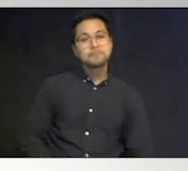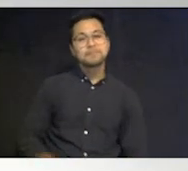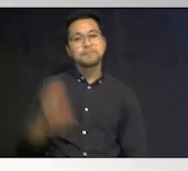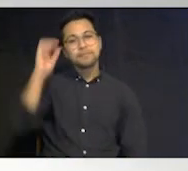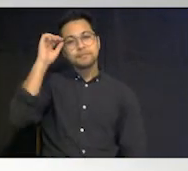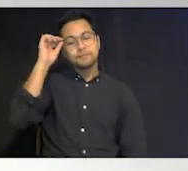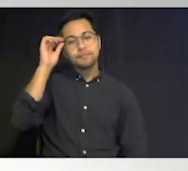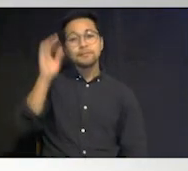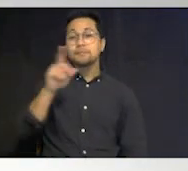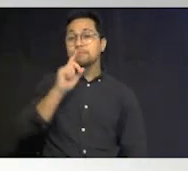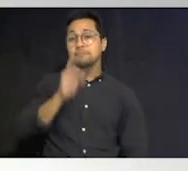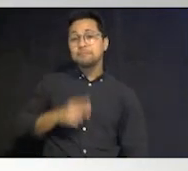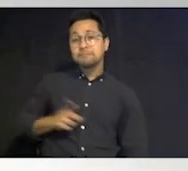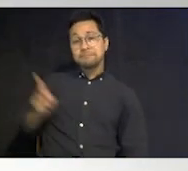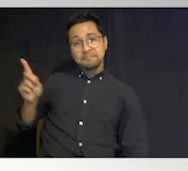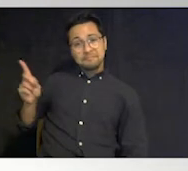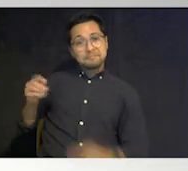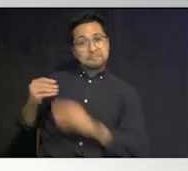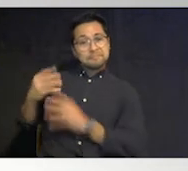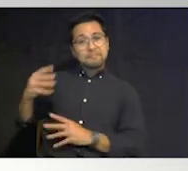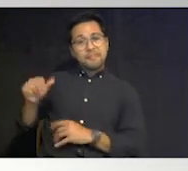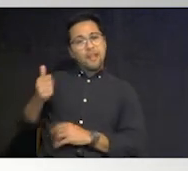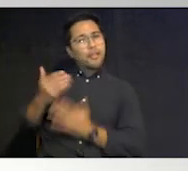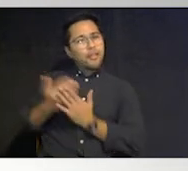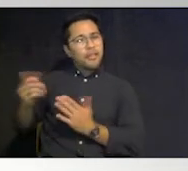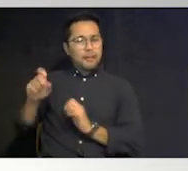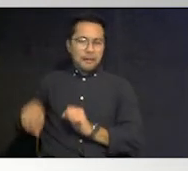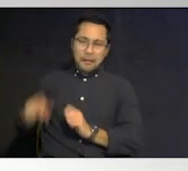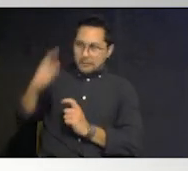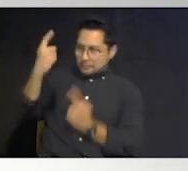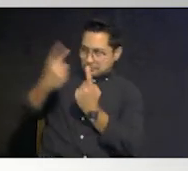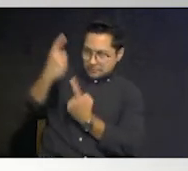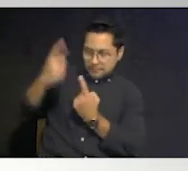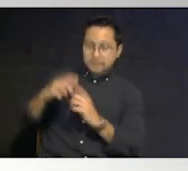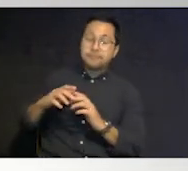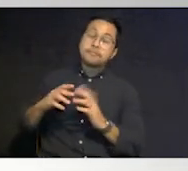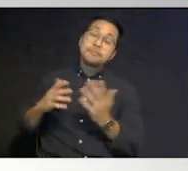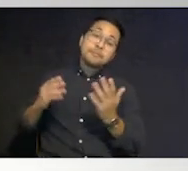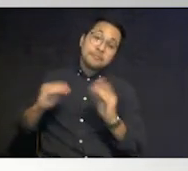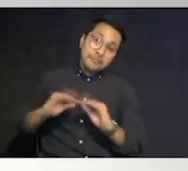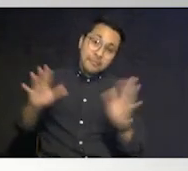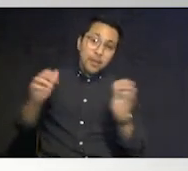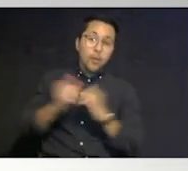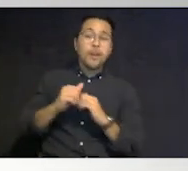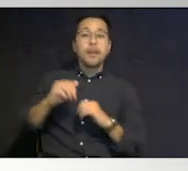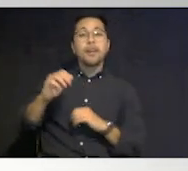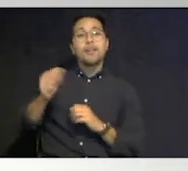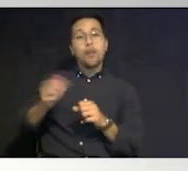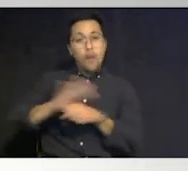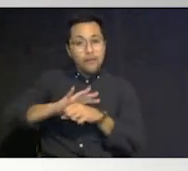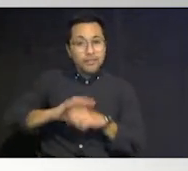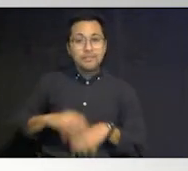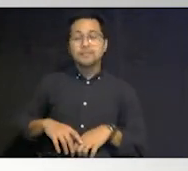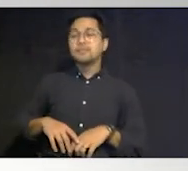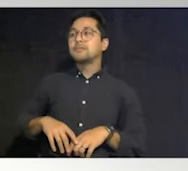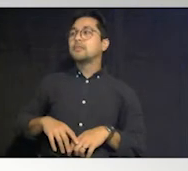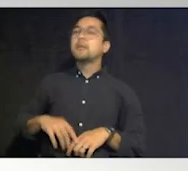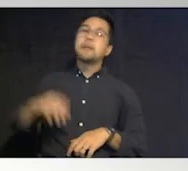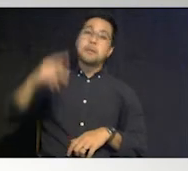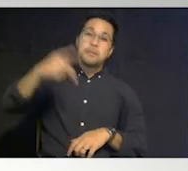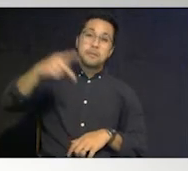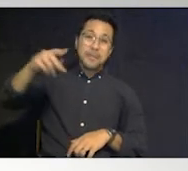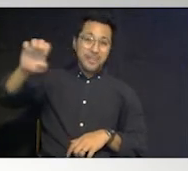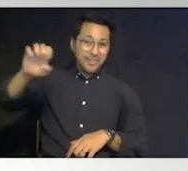and this is just the rest of some other things to think about obviously coming through covet 19 ppe personal protective equipment